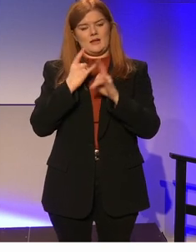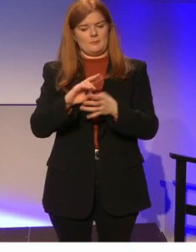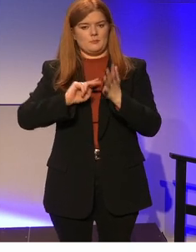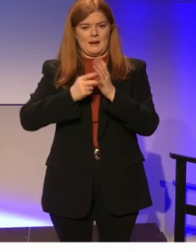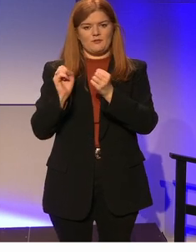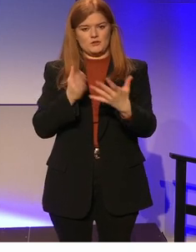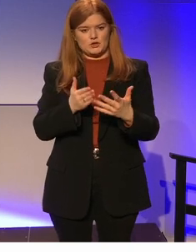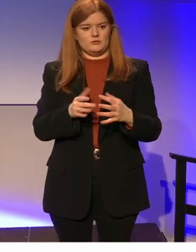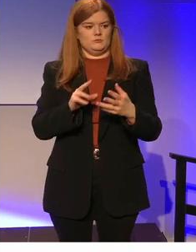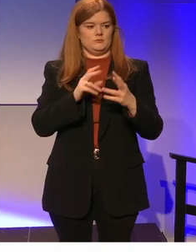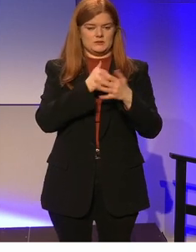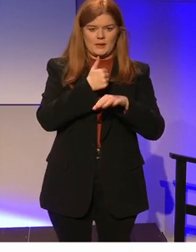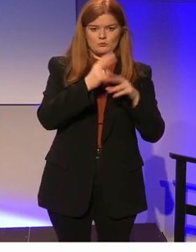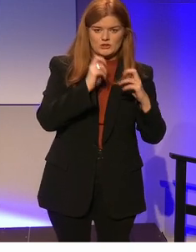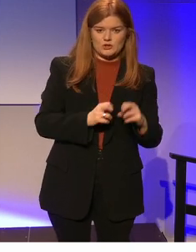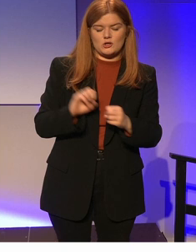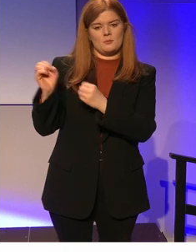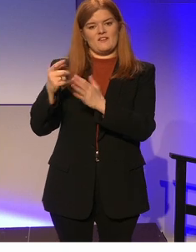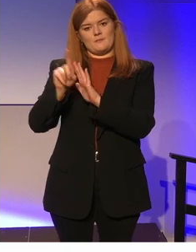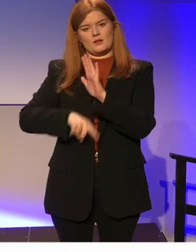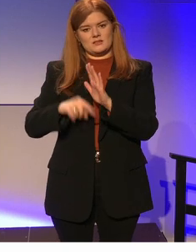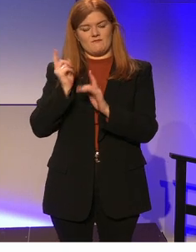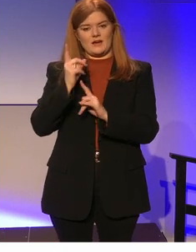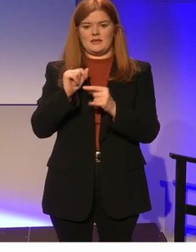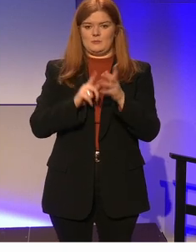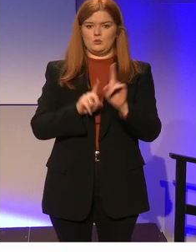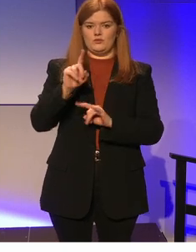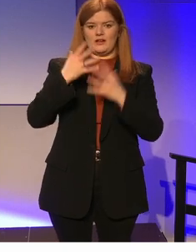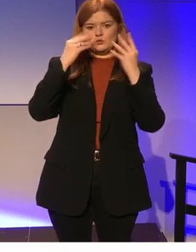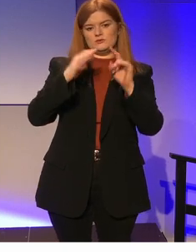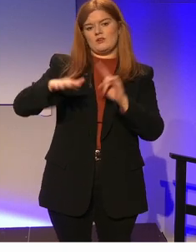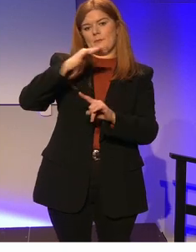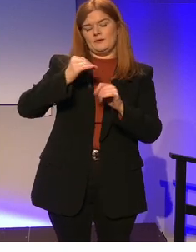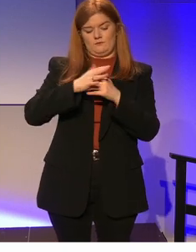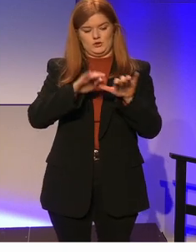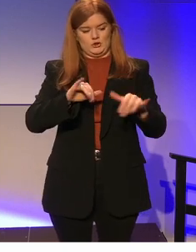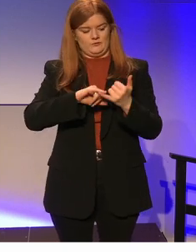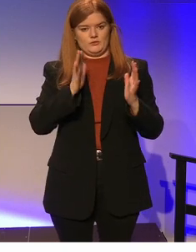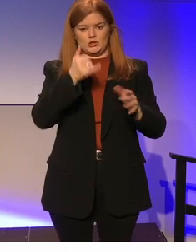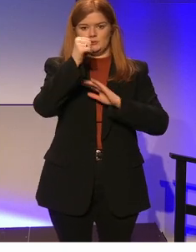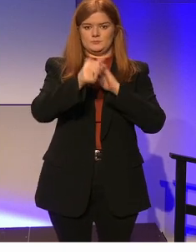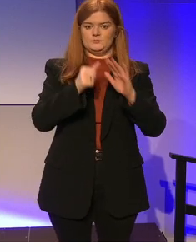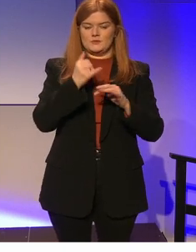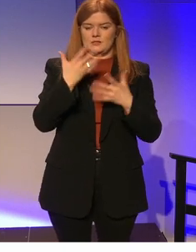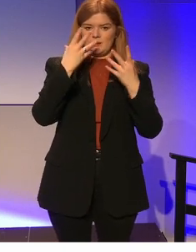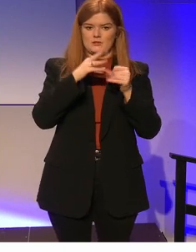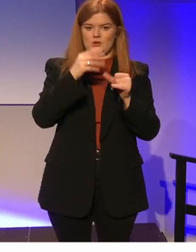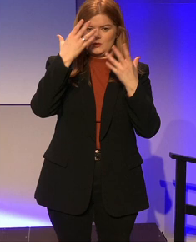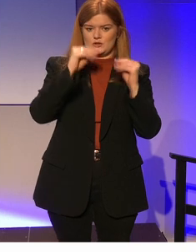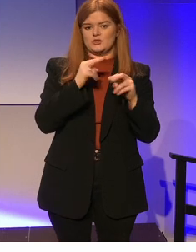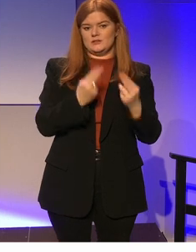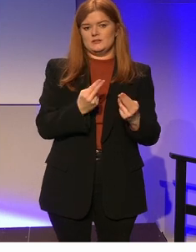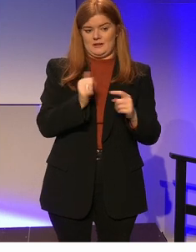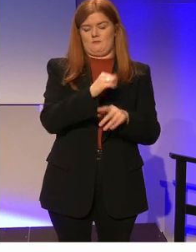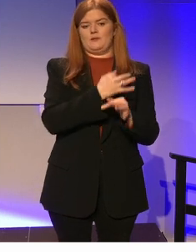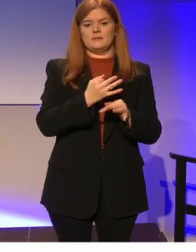research, provide policy advice and improve the educational environment for children with special educational needs and their families. And a